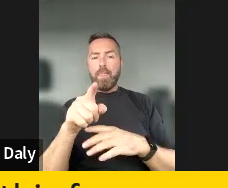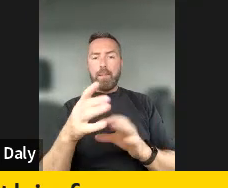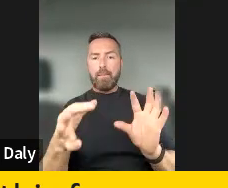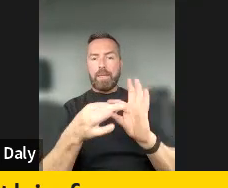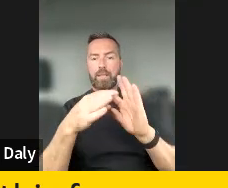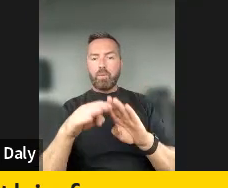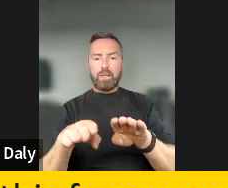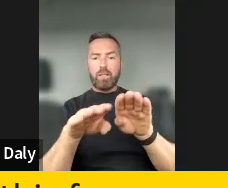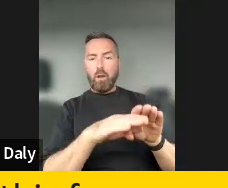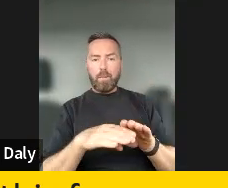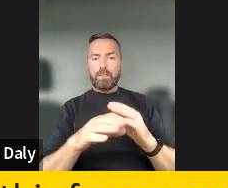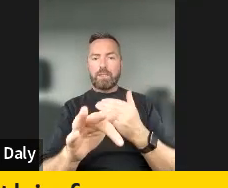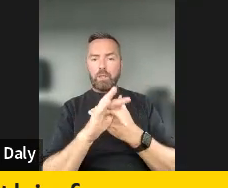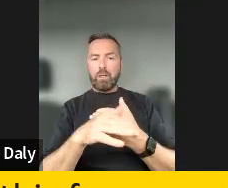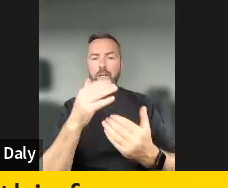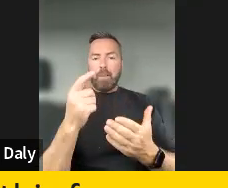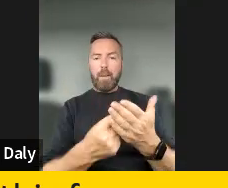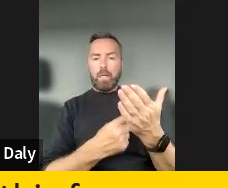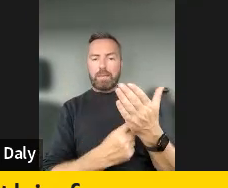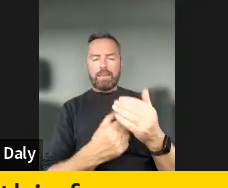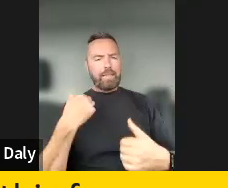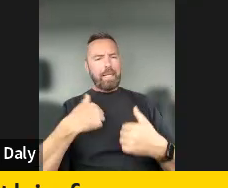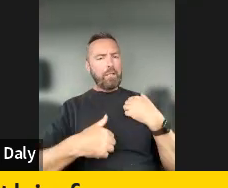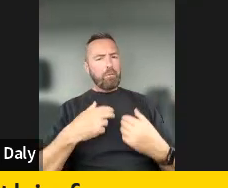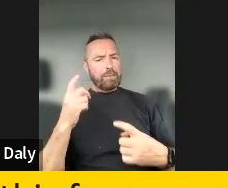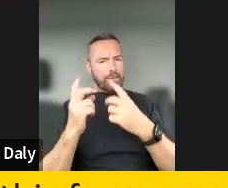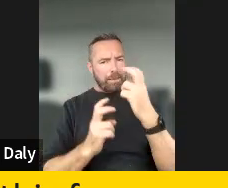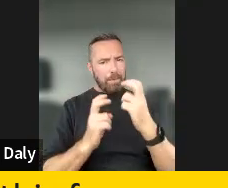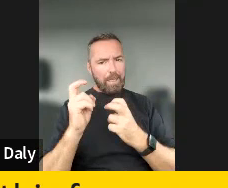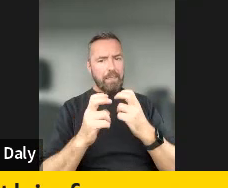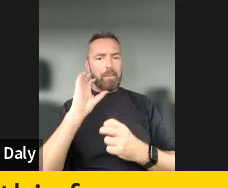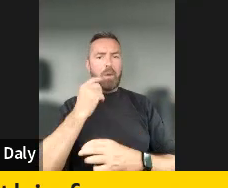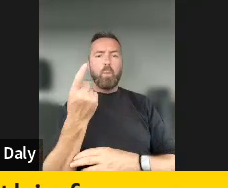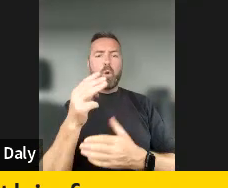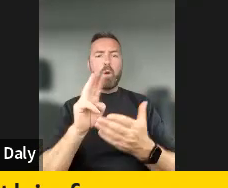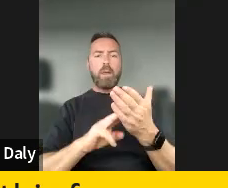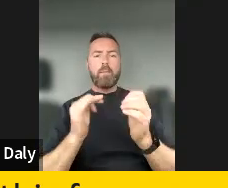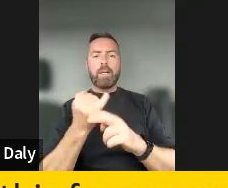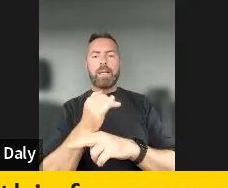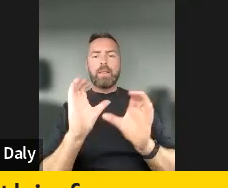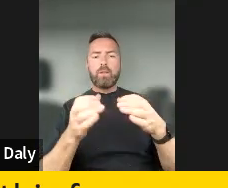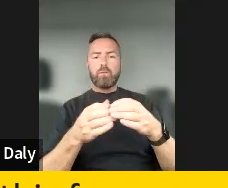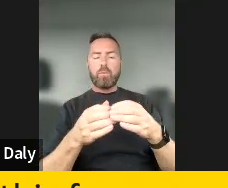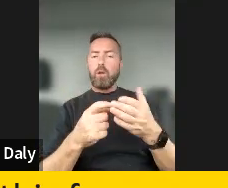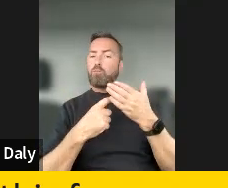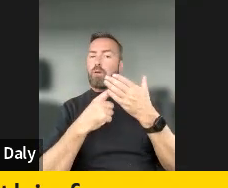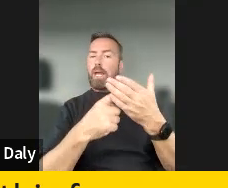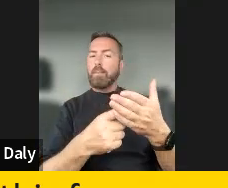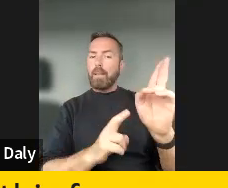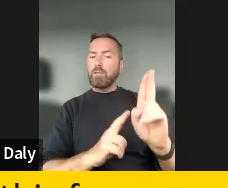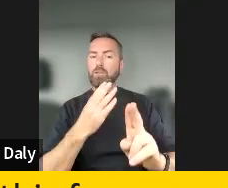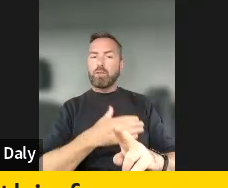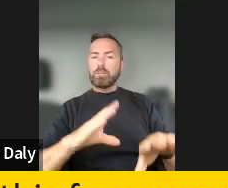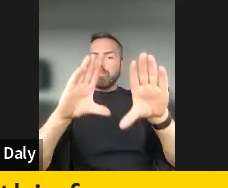this one was also another interesting debate because, um, there was one member of our group who also suggested that we should just ban